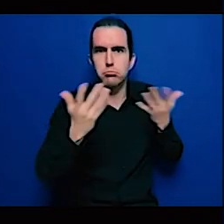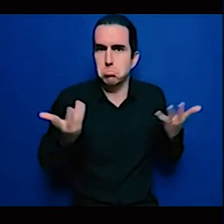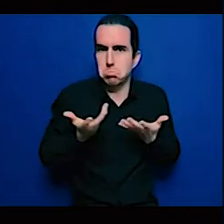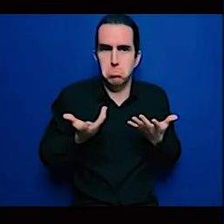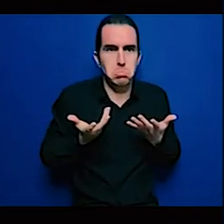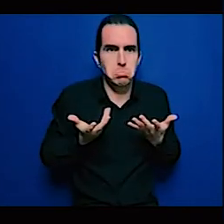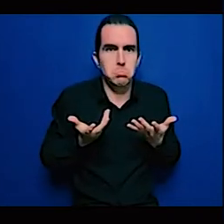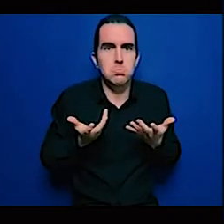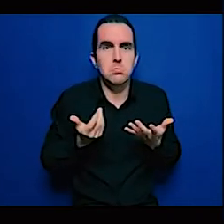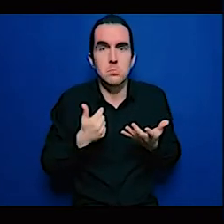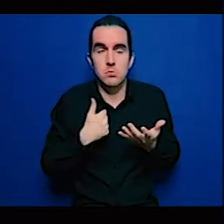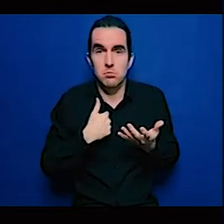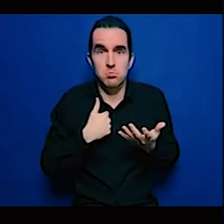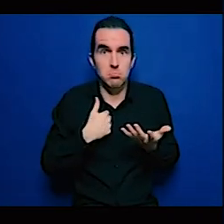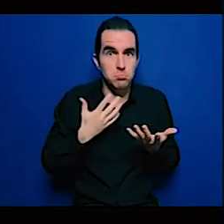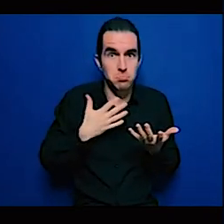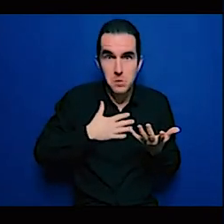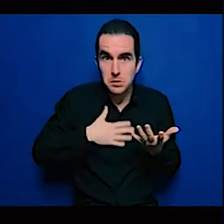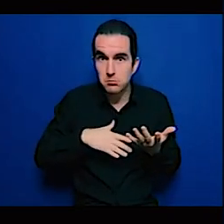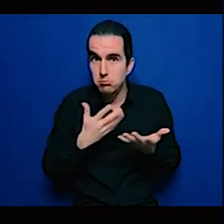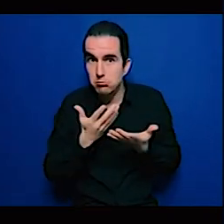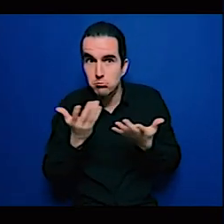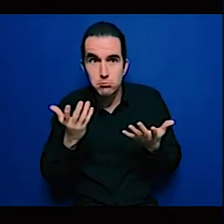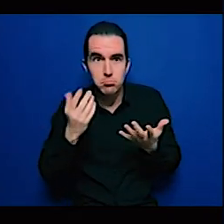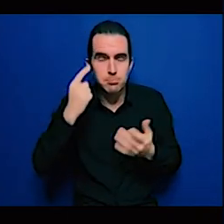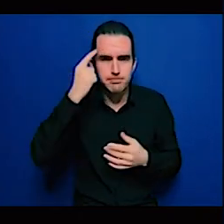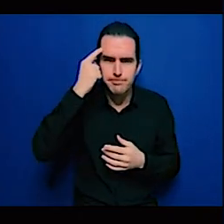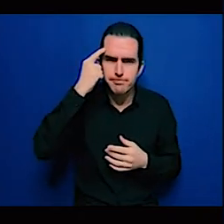thank you being the only woman on the panel